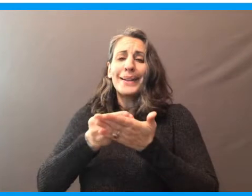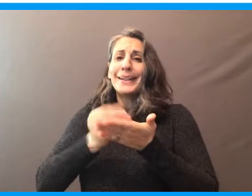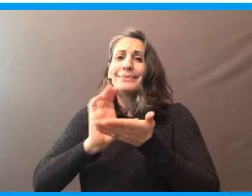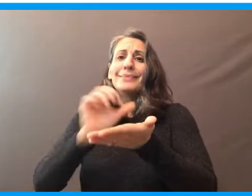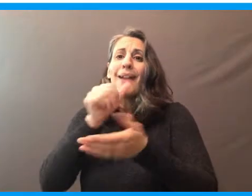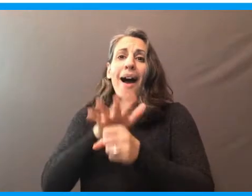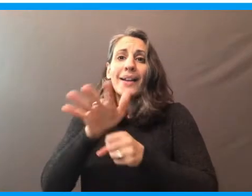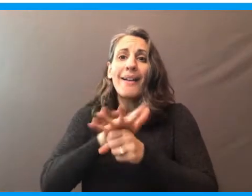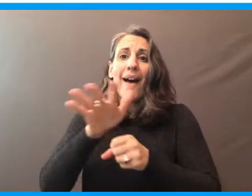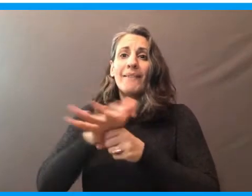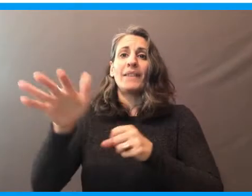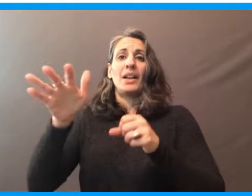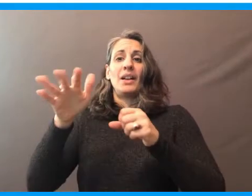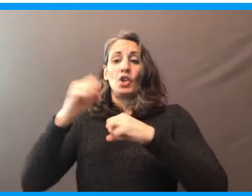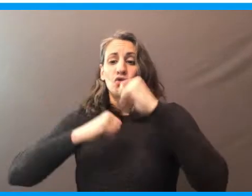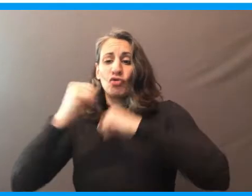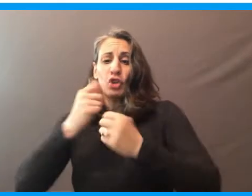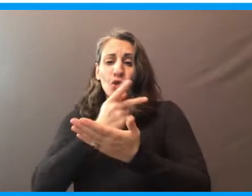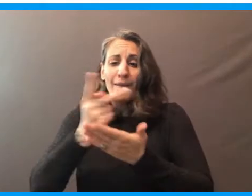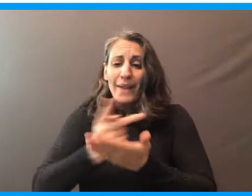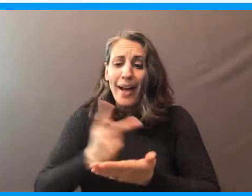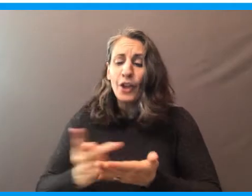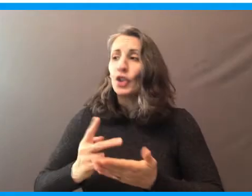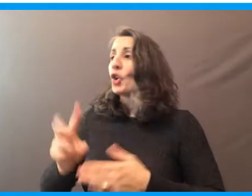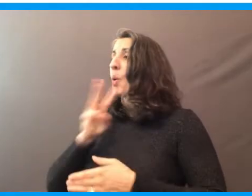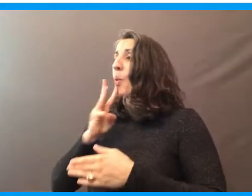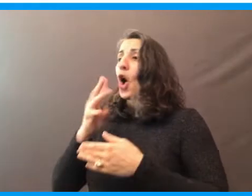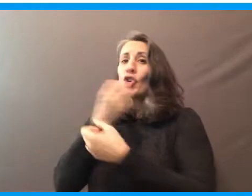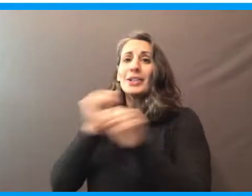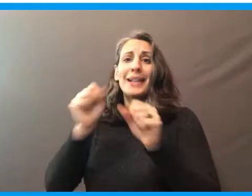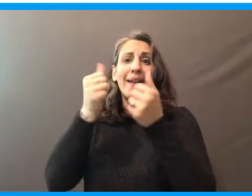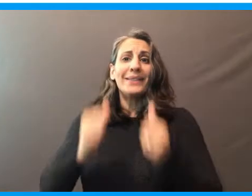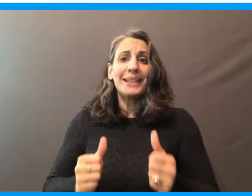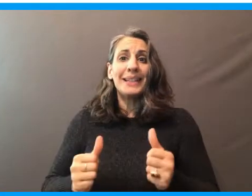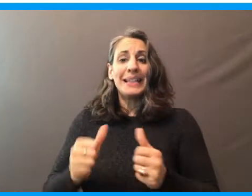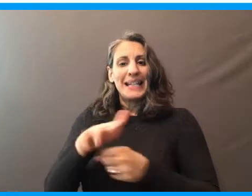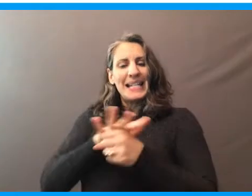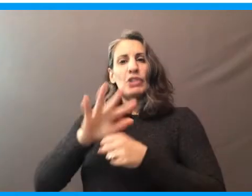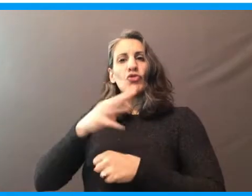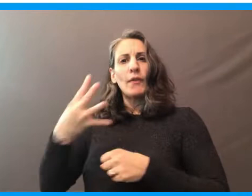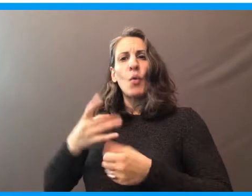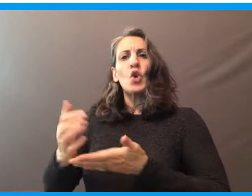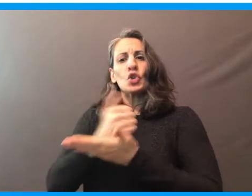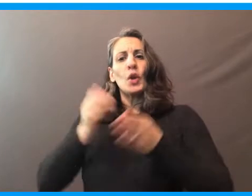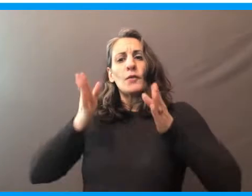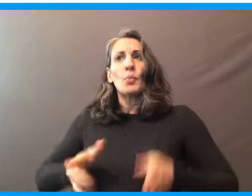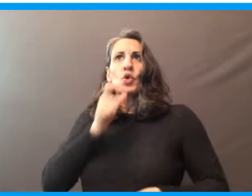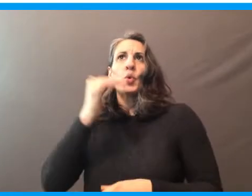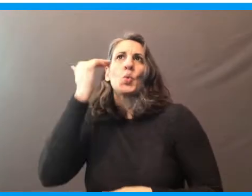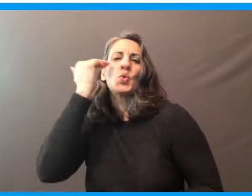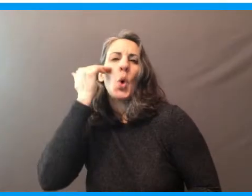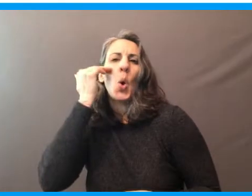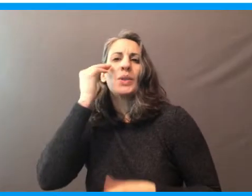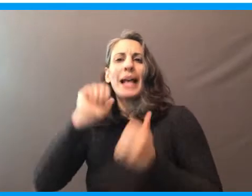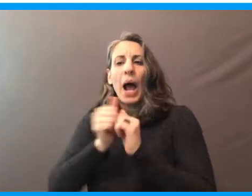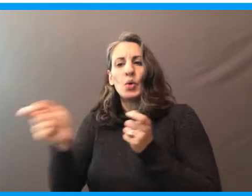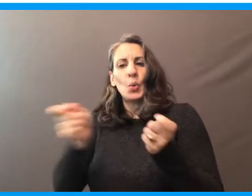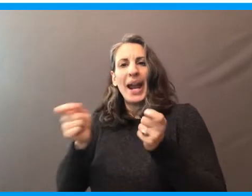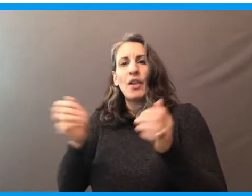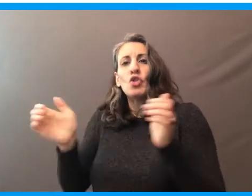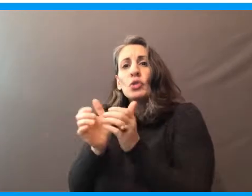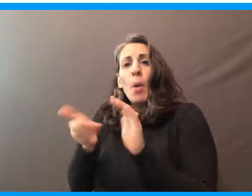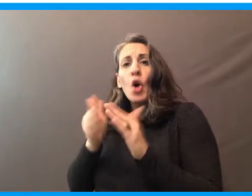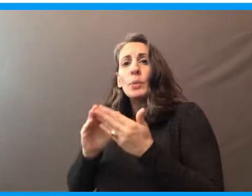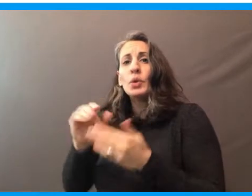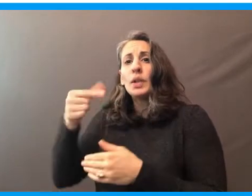infrastructure failure, and water safety. District 4 deserves an Executive Councilor who knows the needs of smaller communities like